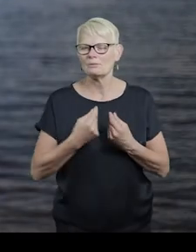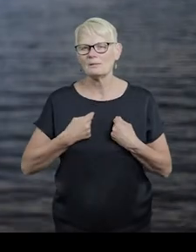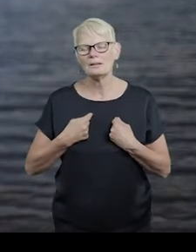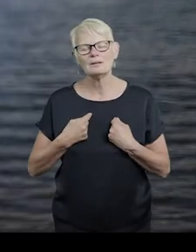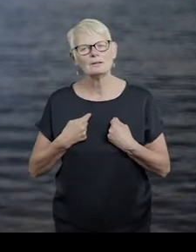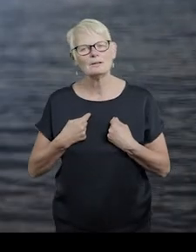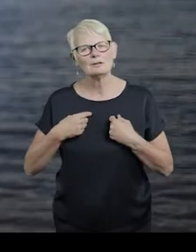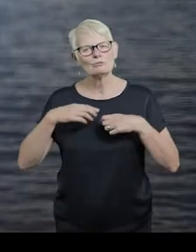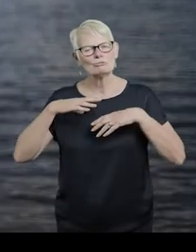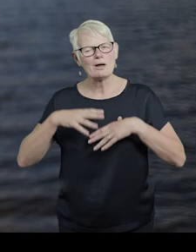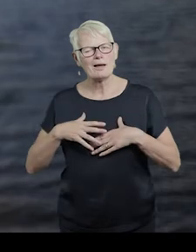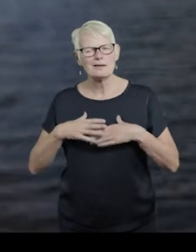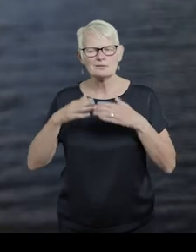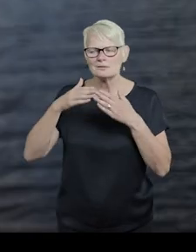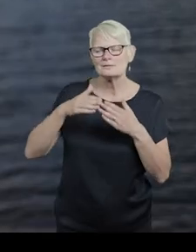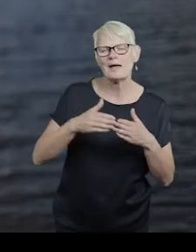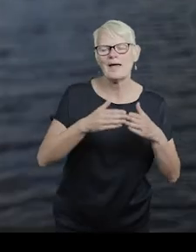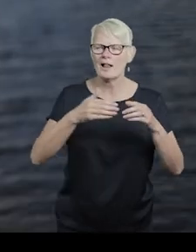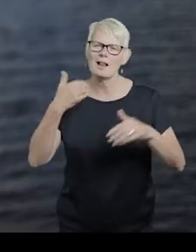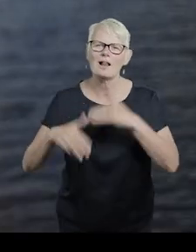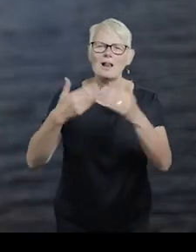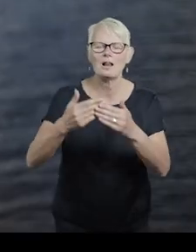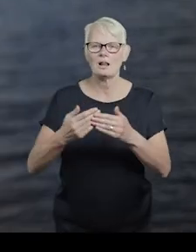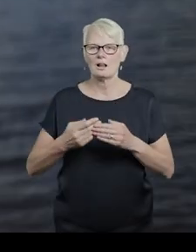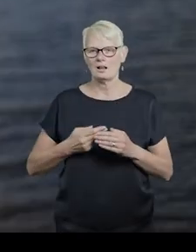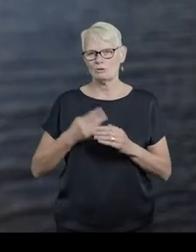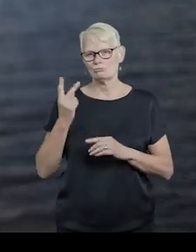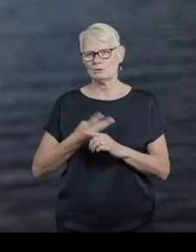with me. Rest. Sail. Renew.